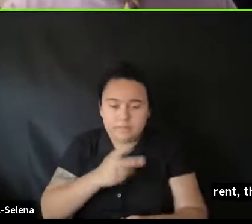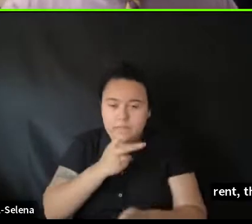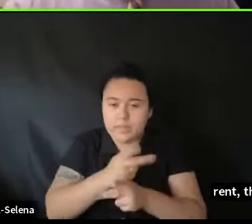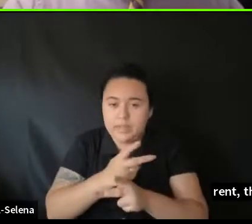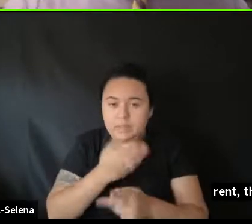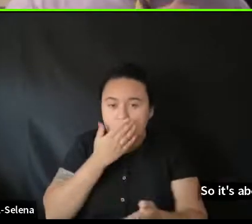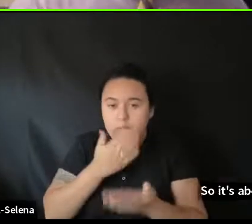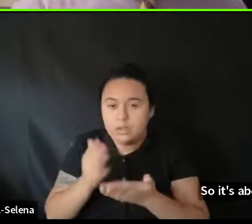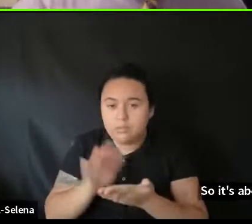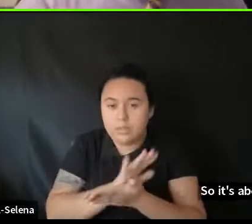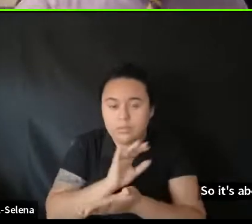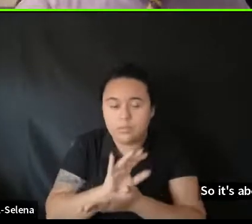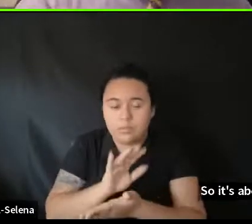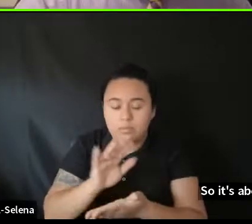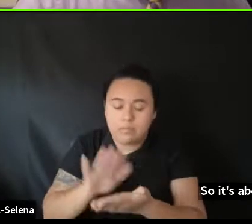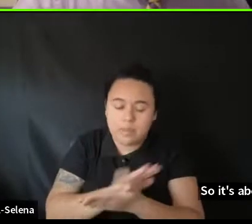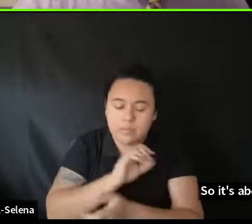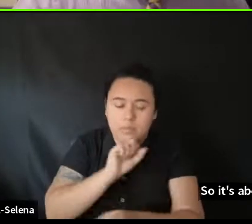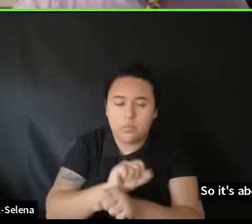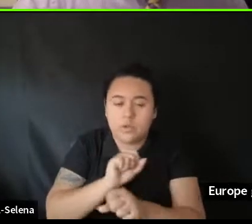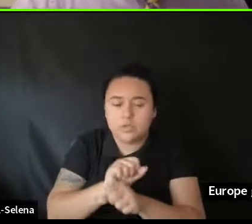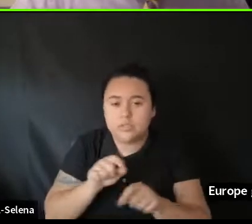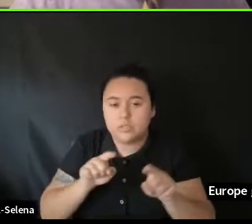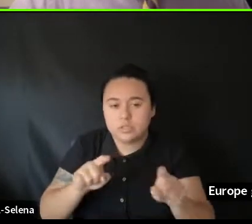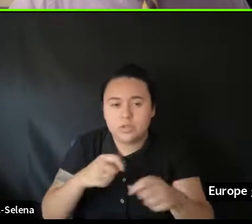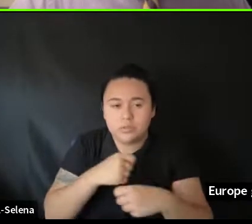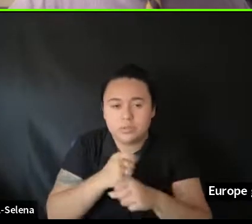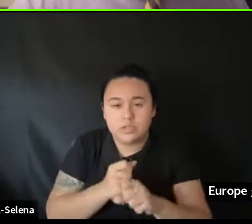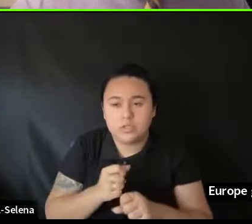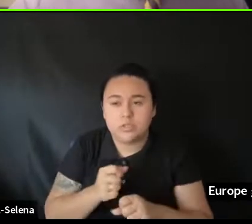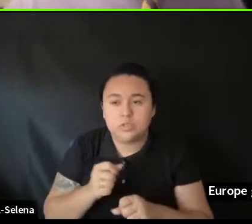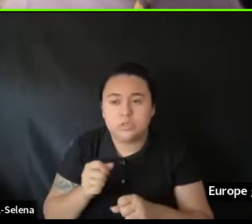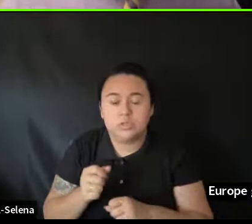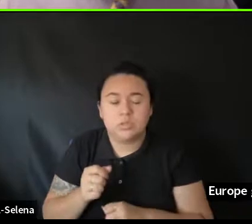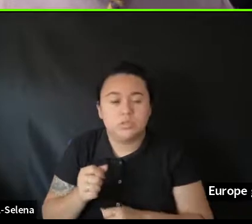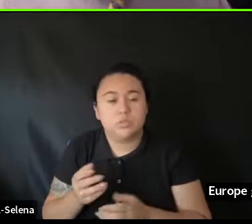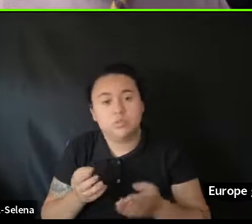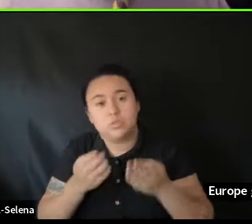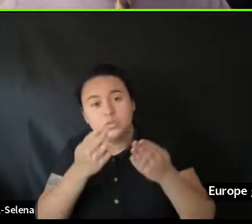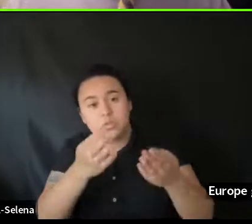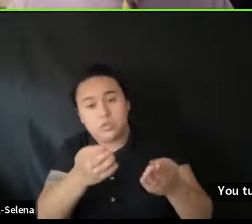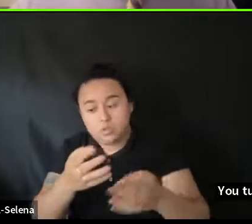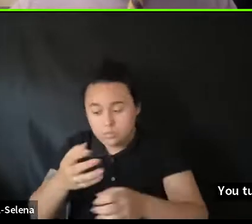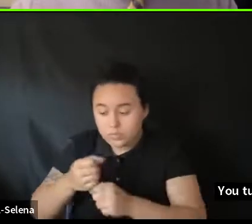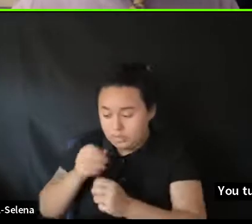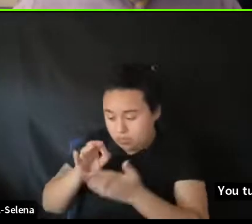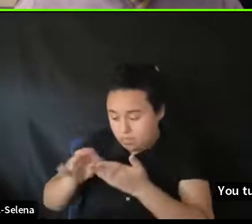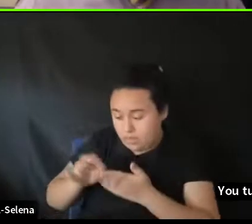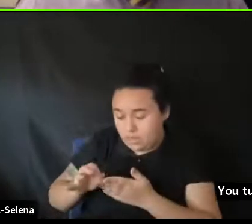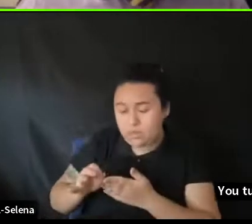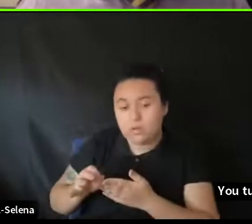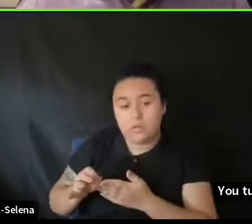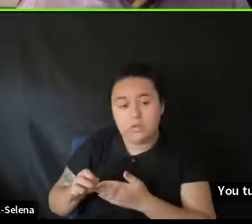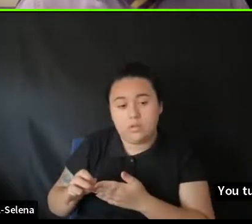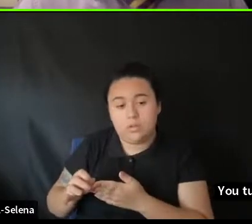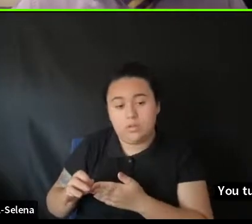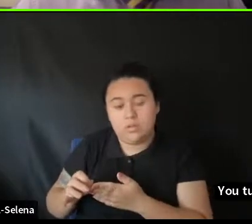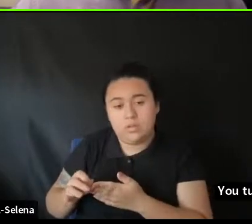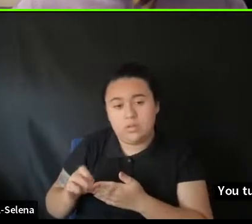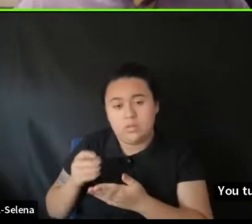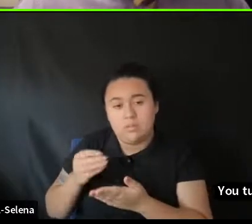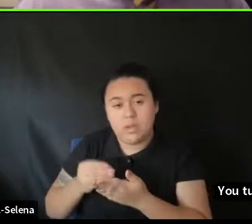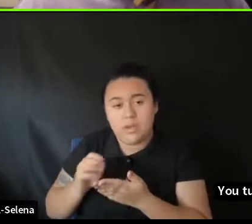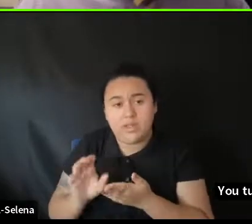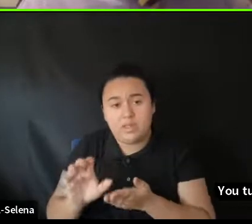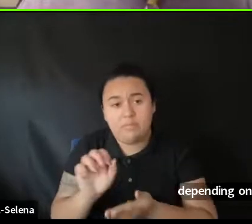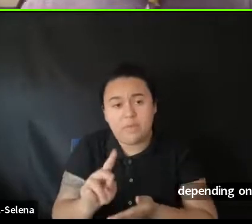the production, you turn in, once we get the audit, depending on where certain things shake out, we can turn that around pretty quickly.